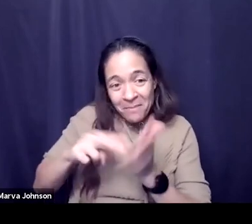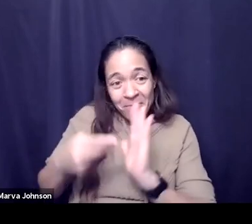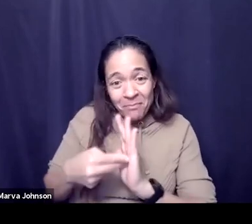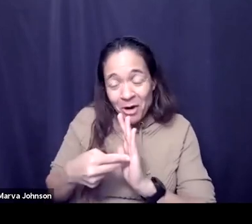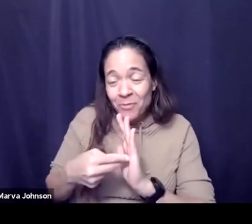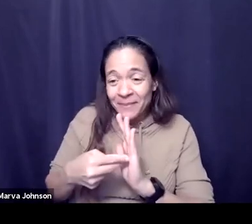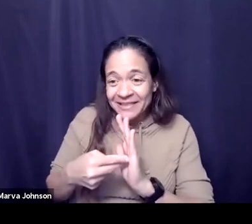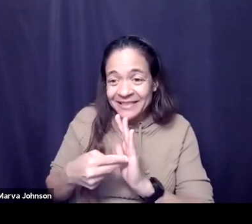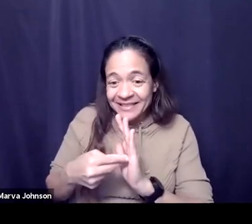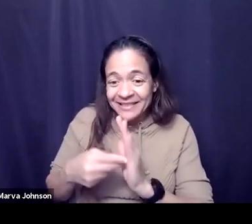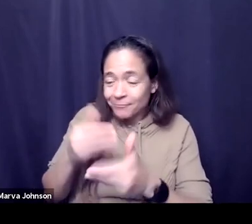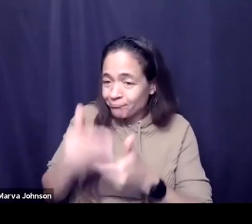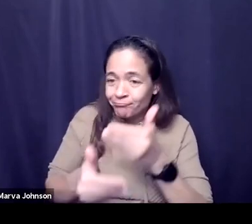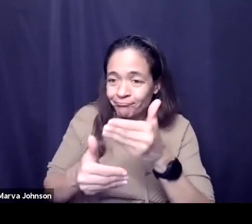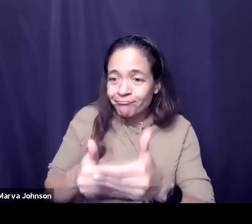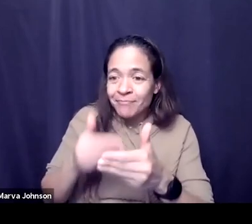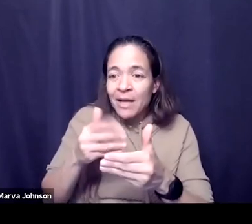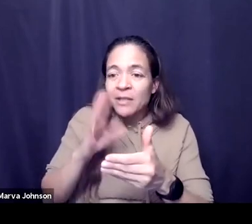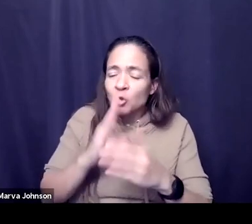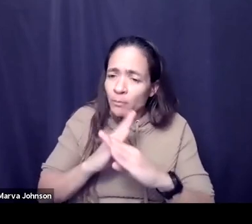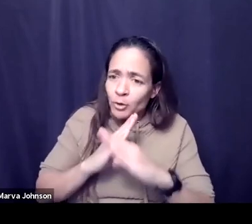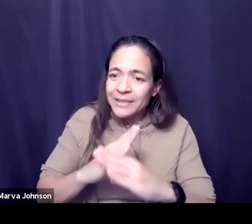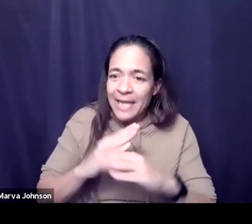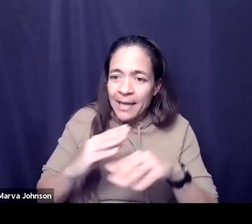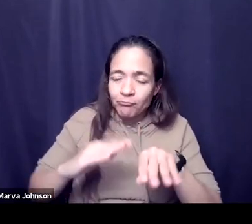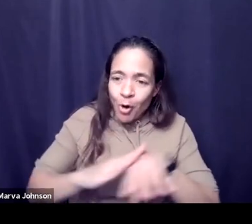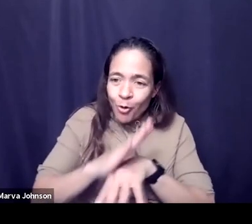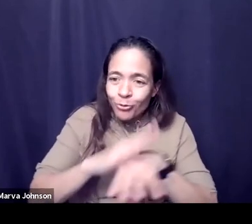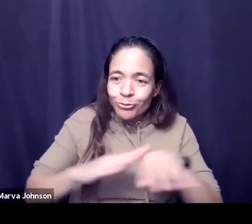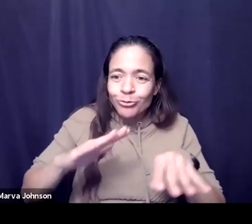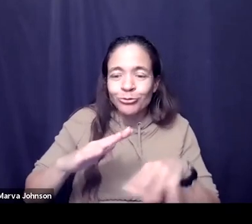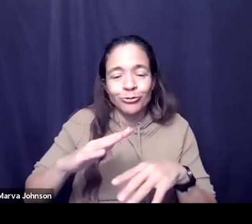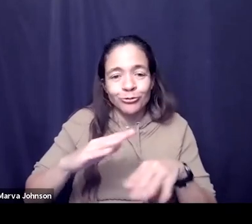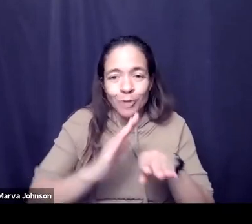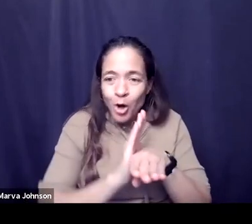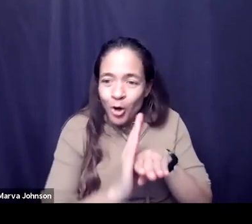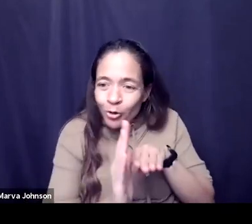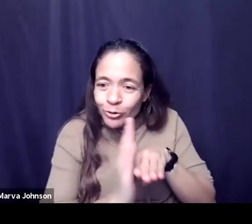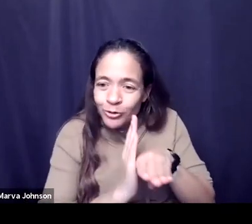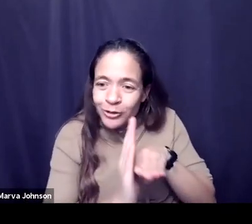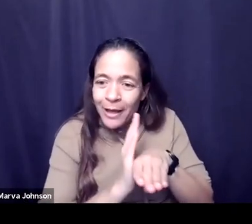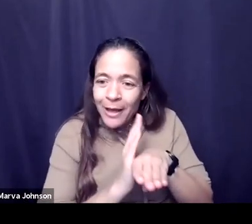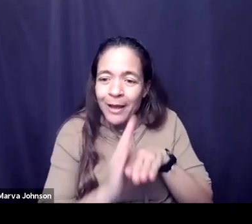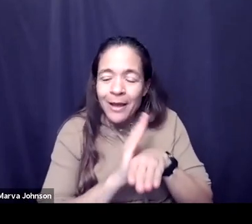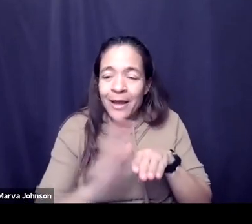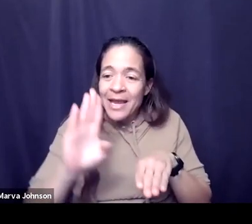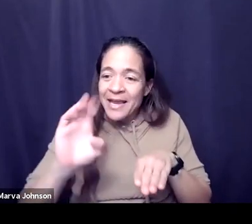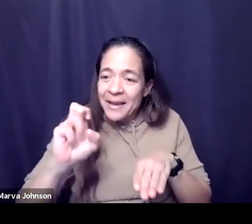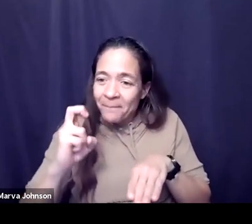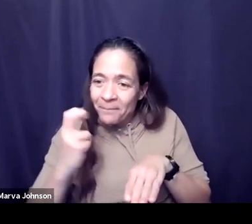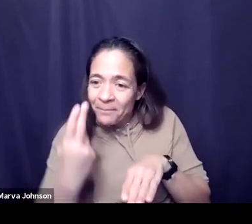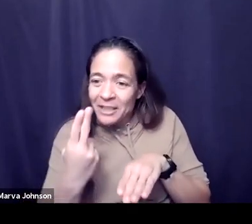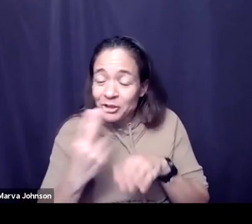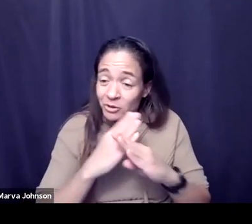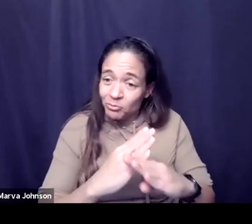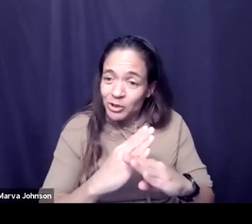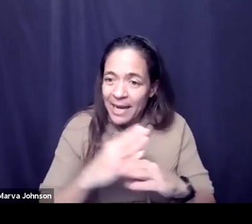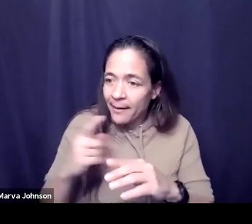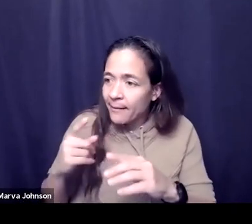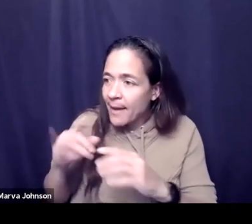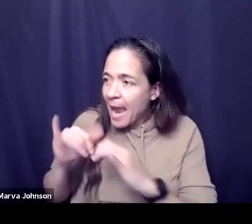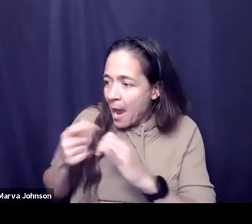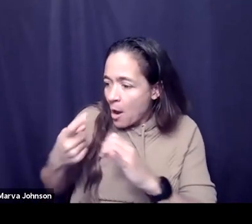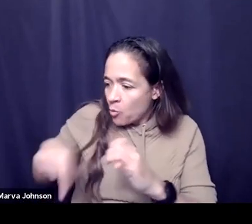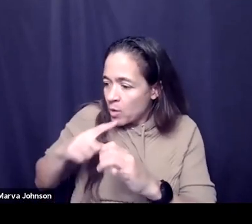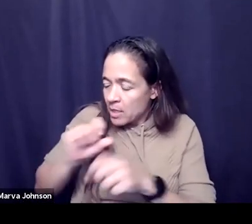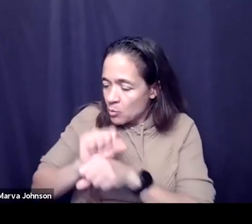the world's like oceans coastlines and beaches um and so i i think it's just it